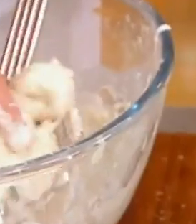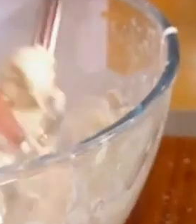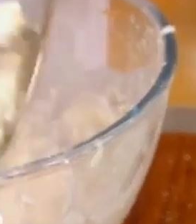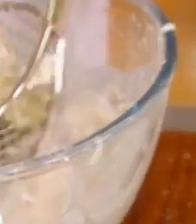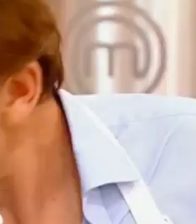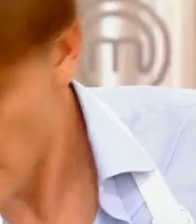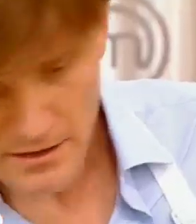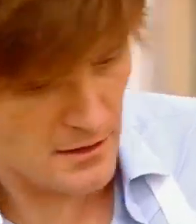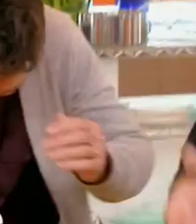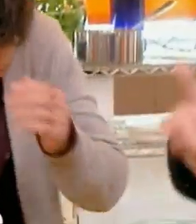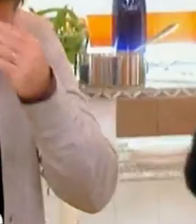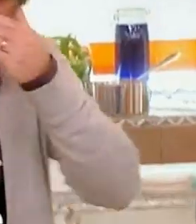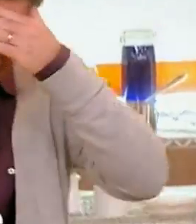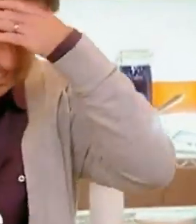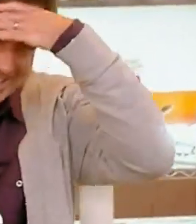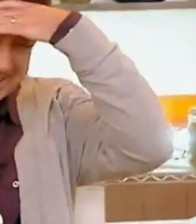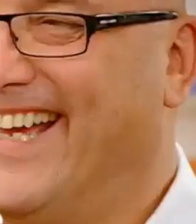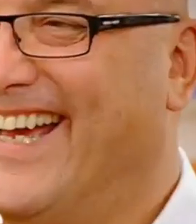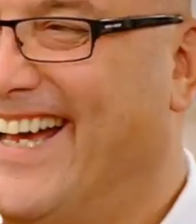making me try.